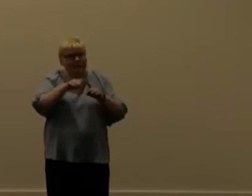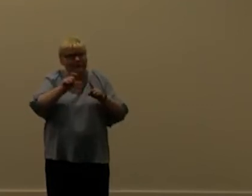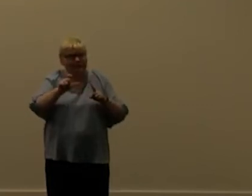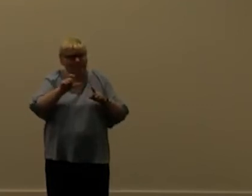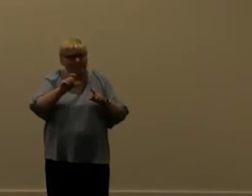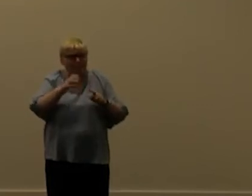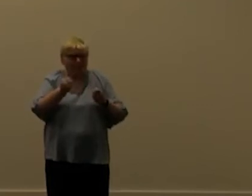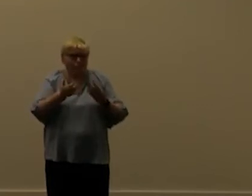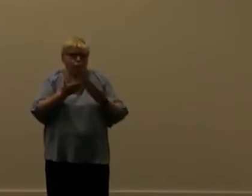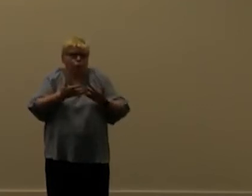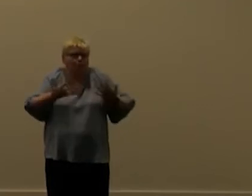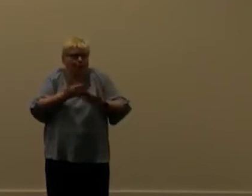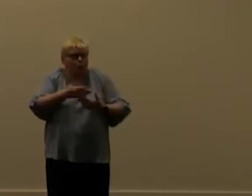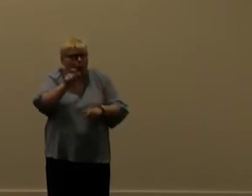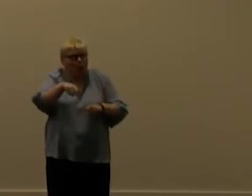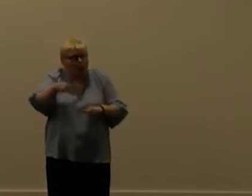some angry customers